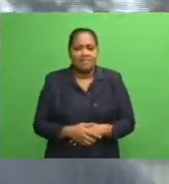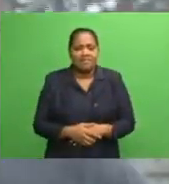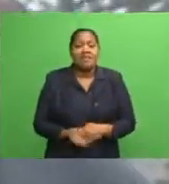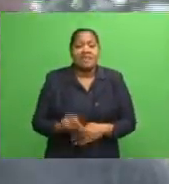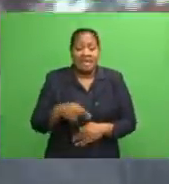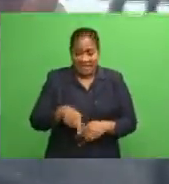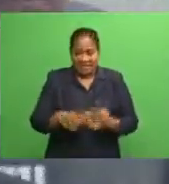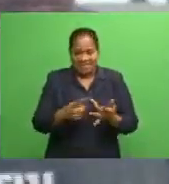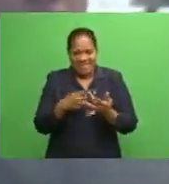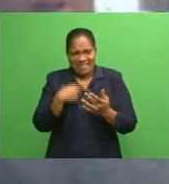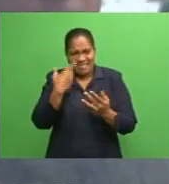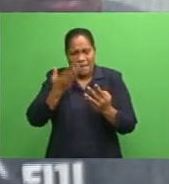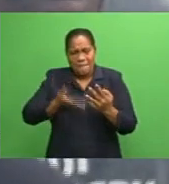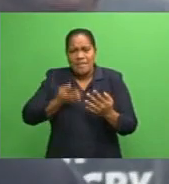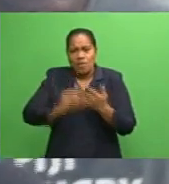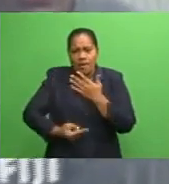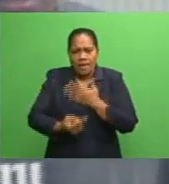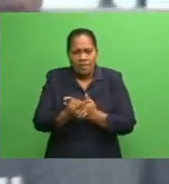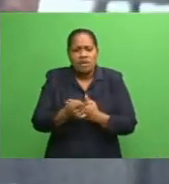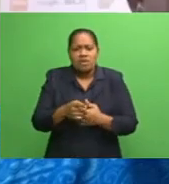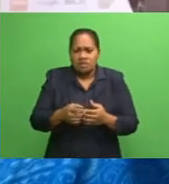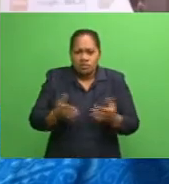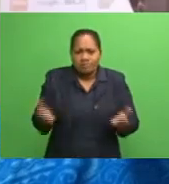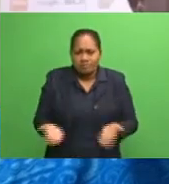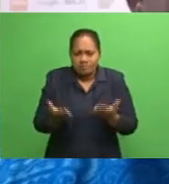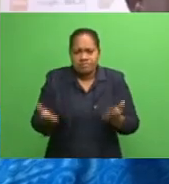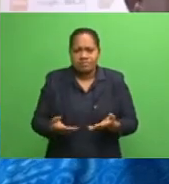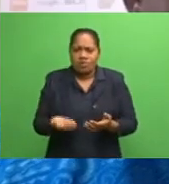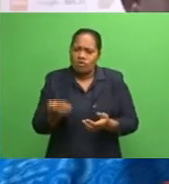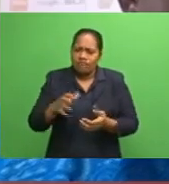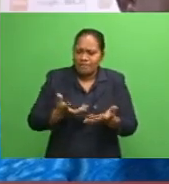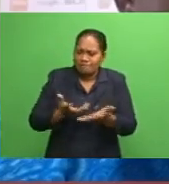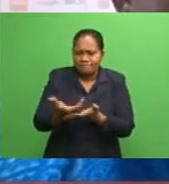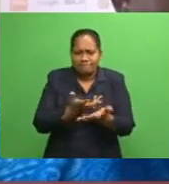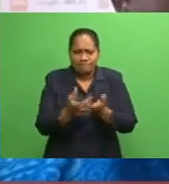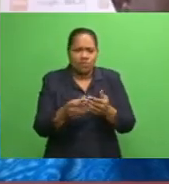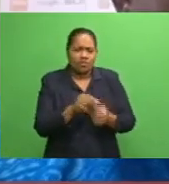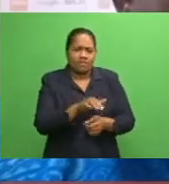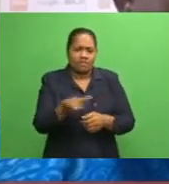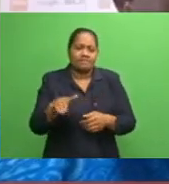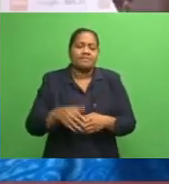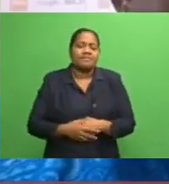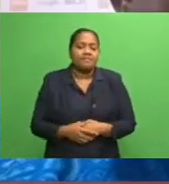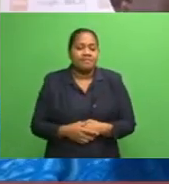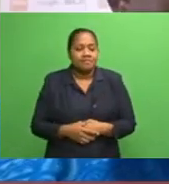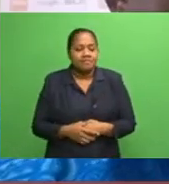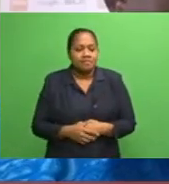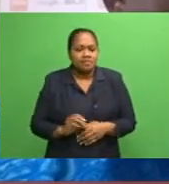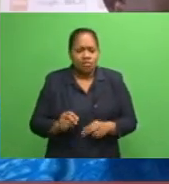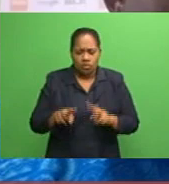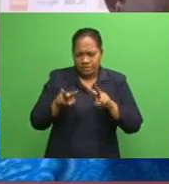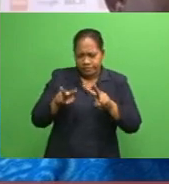the players of what it's like to play the Stallions. We've studied Nandrunga, how they play,